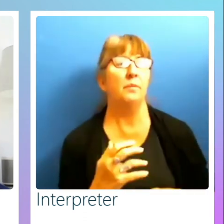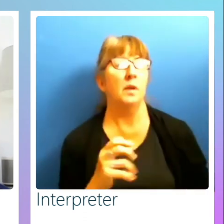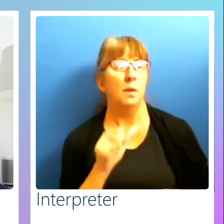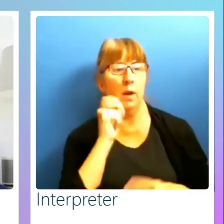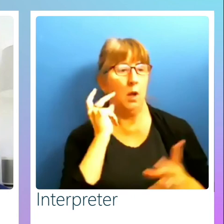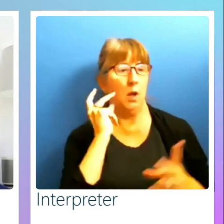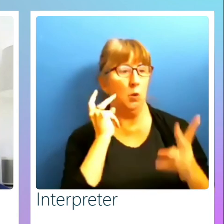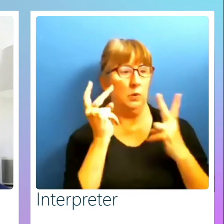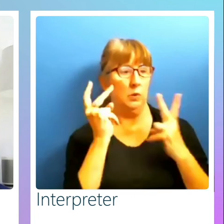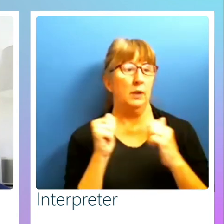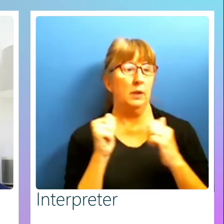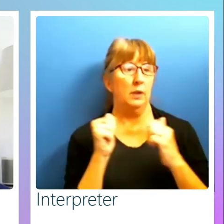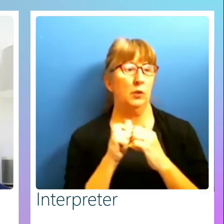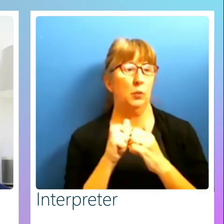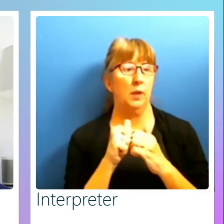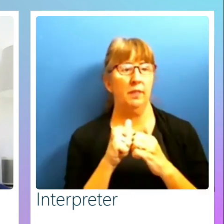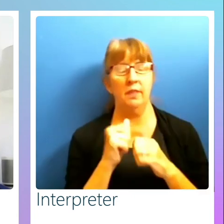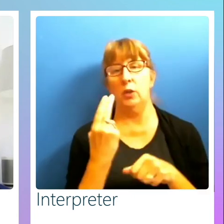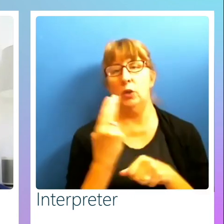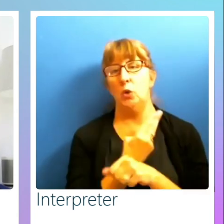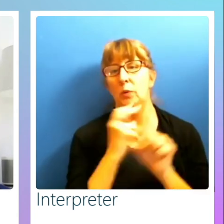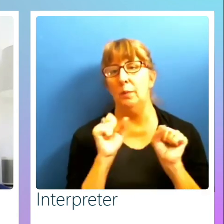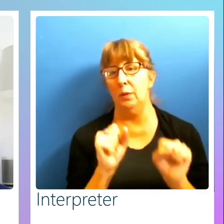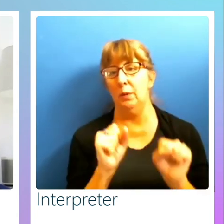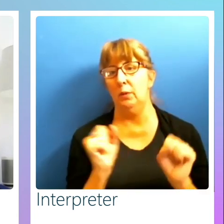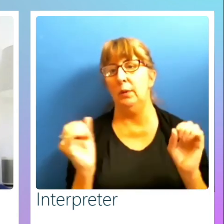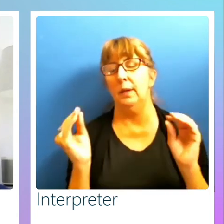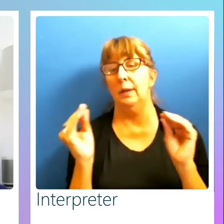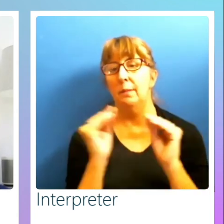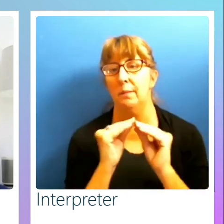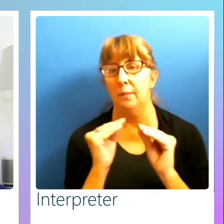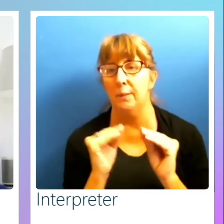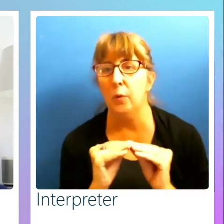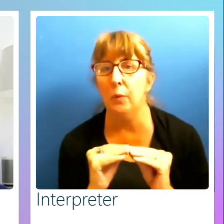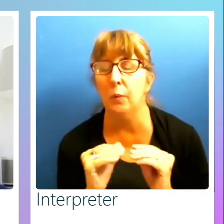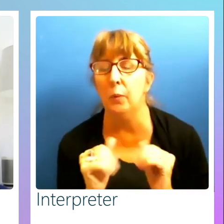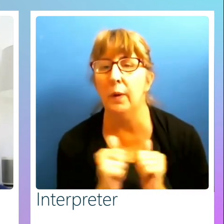much on the actual usability. More they're arguing about the guidelines itself.